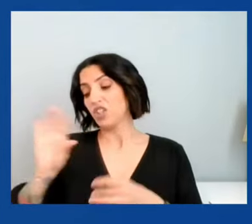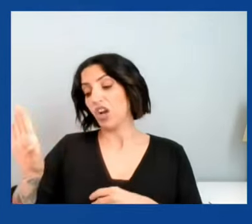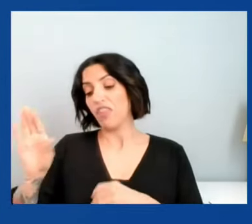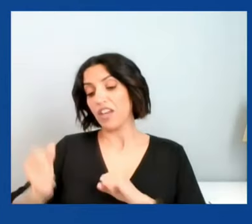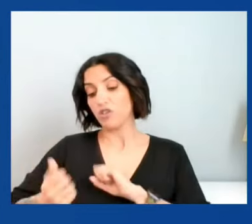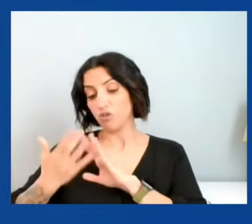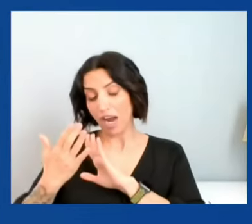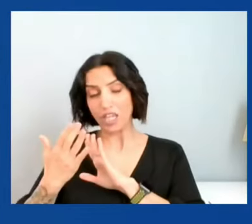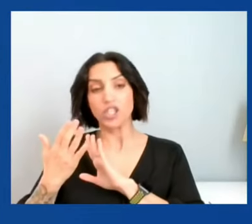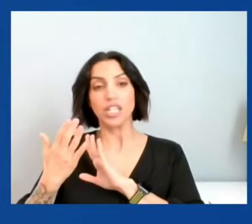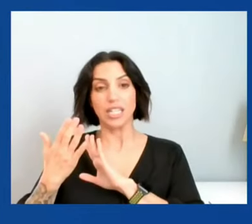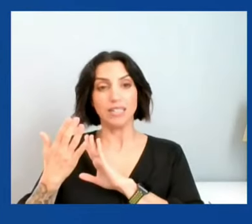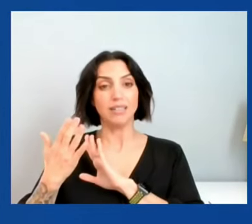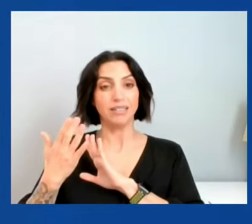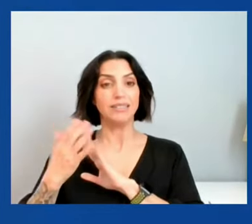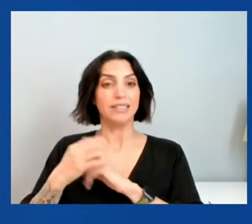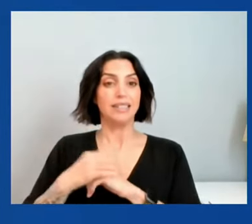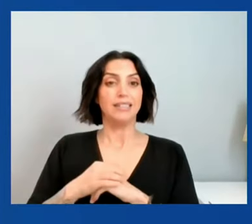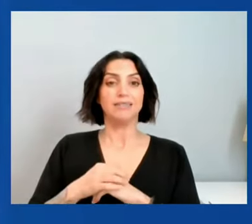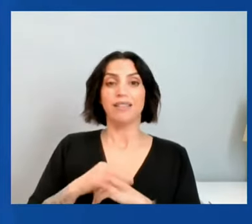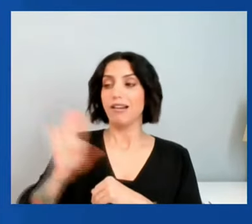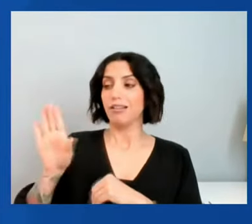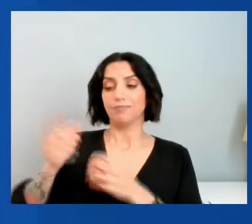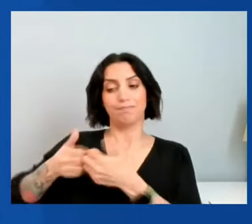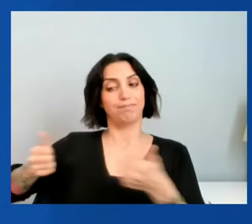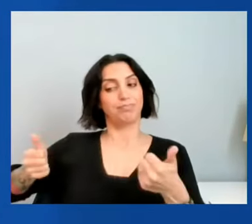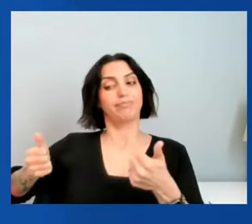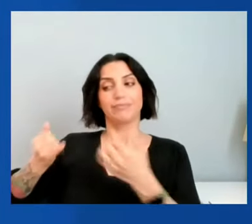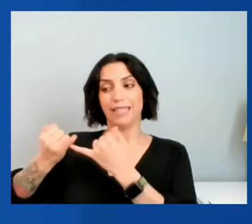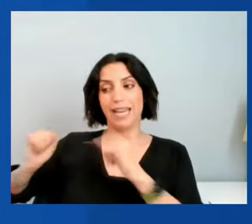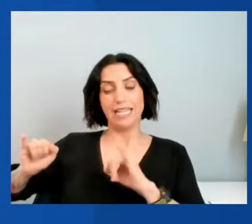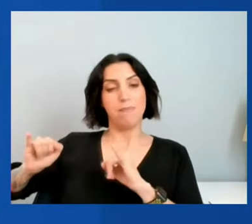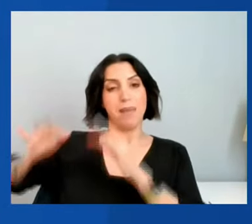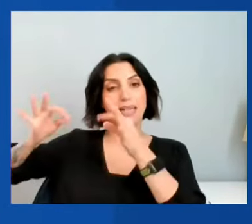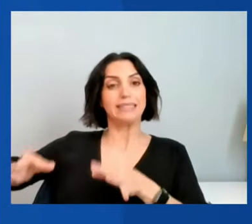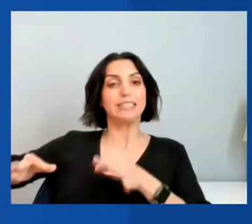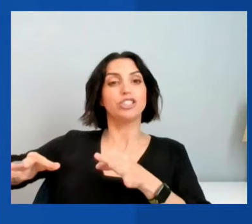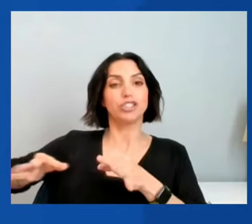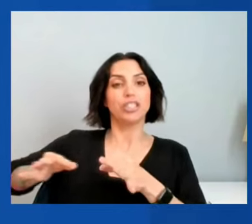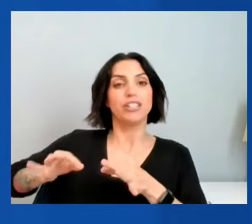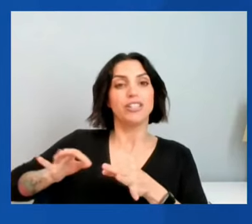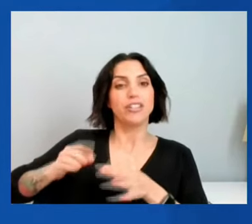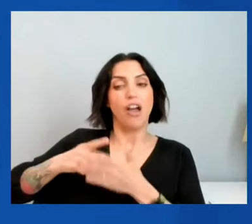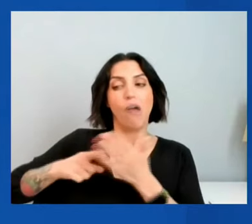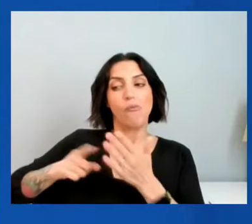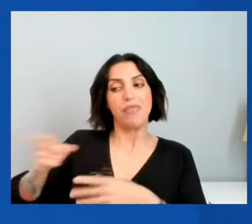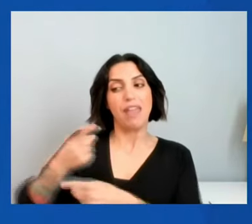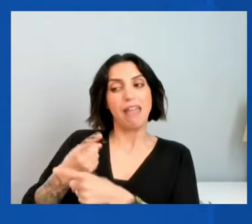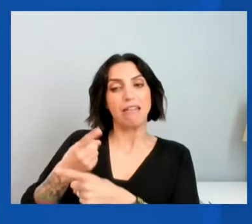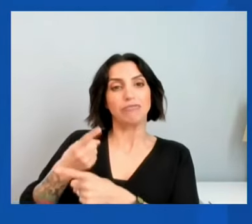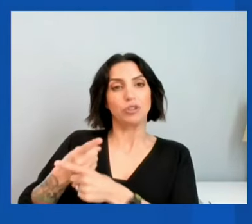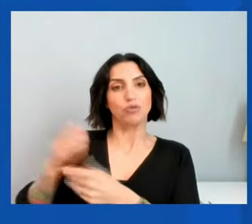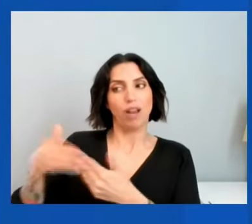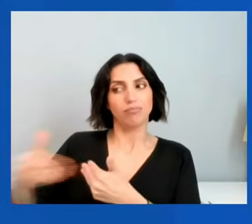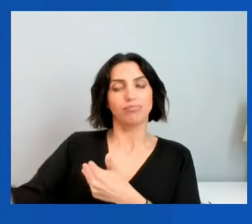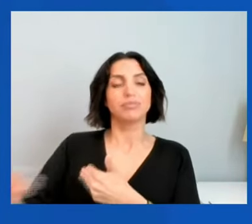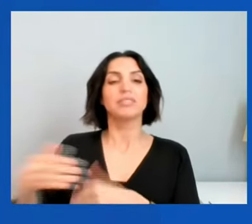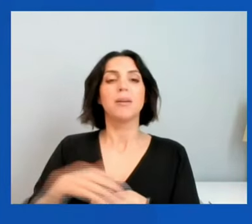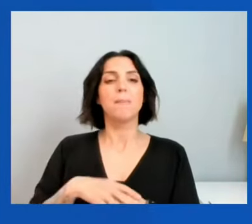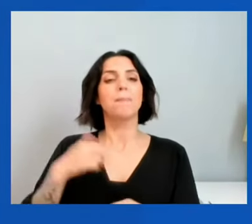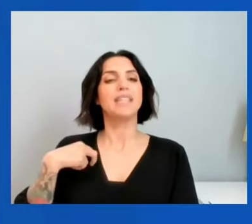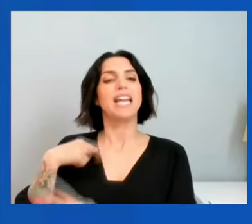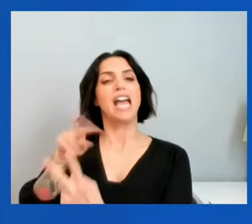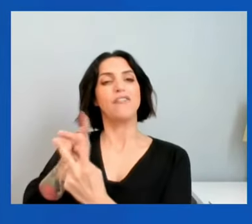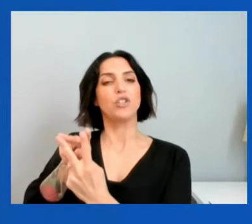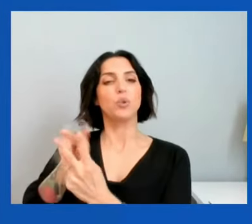That's their independent choice of what they think is right. But, you they have a dual mandate. They